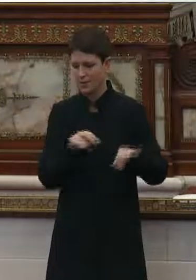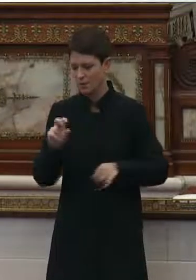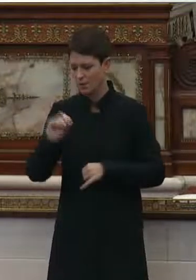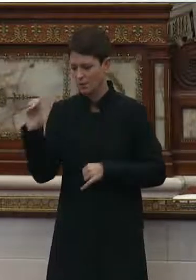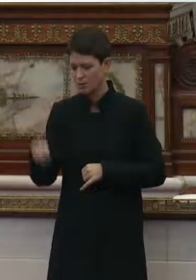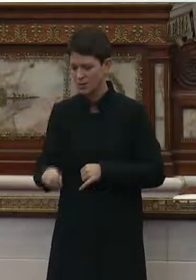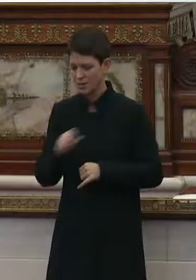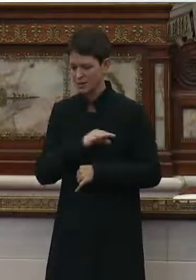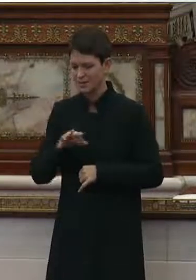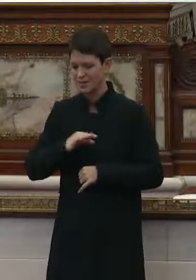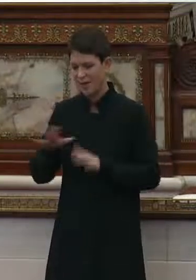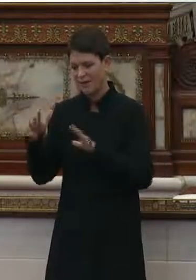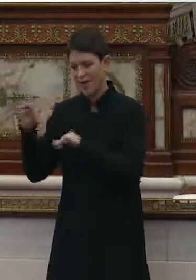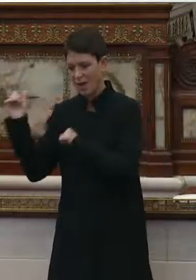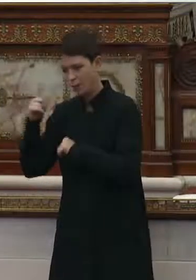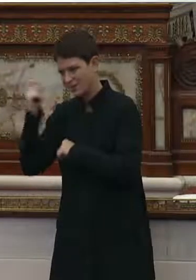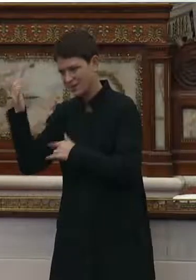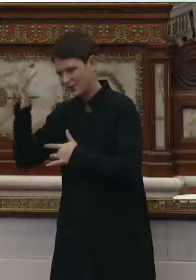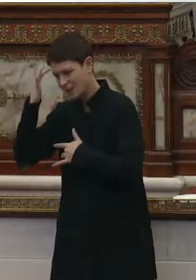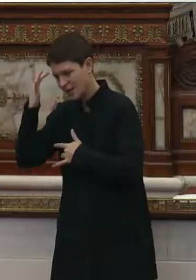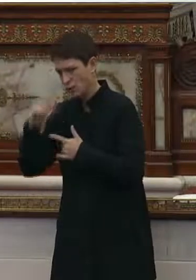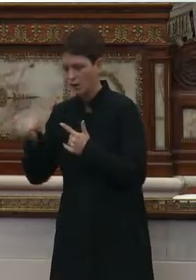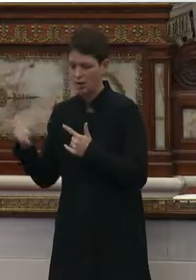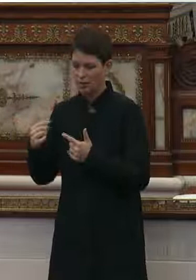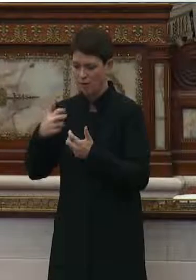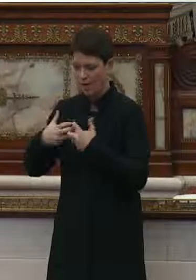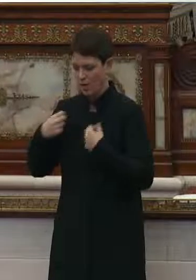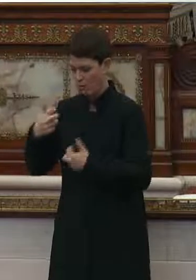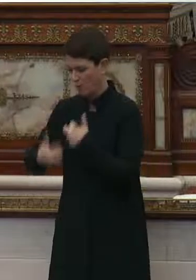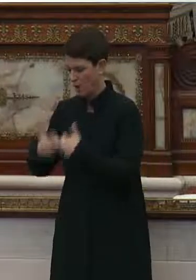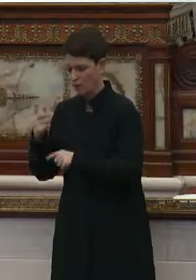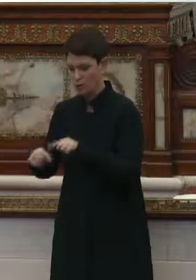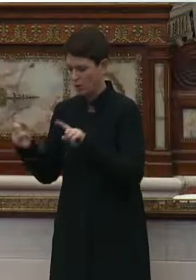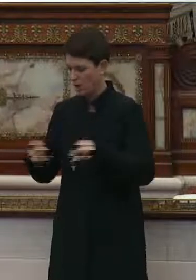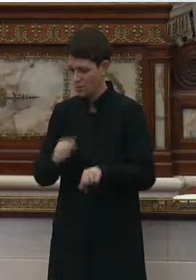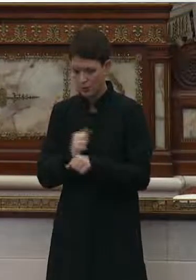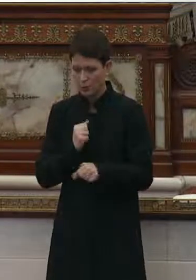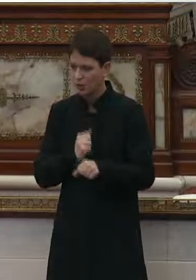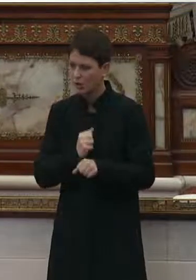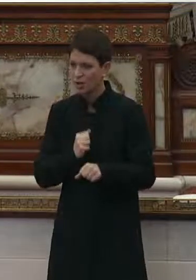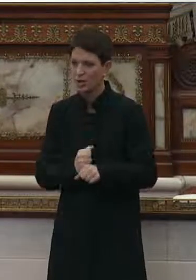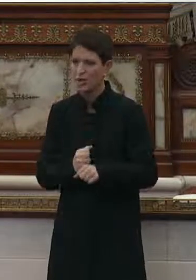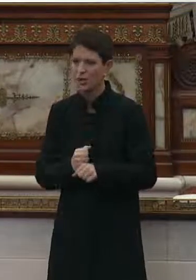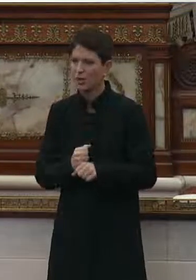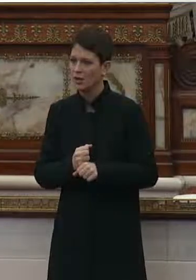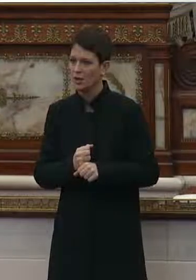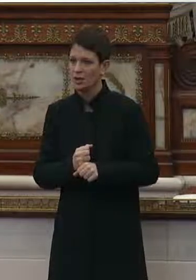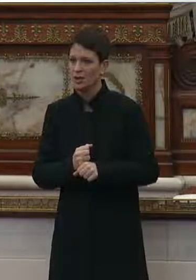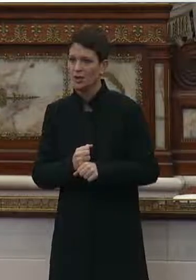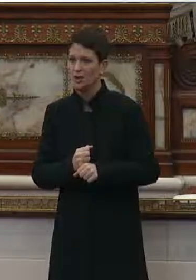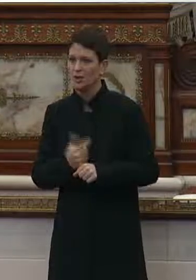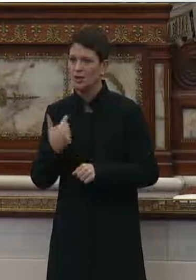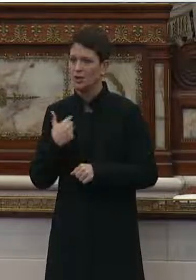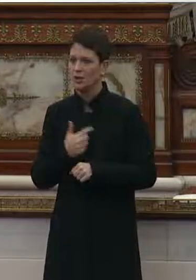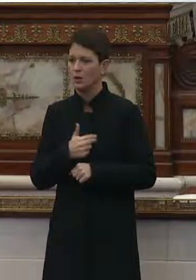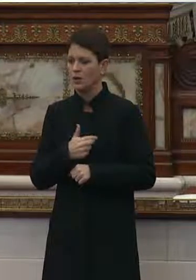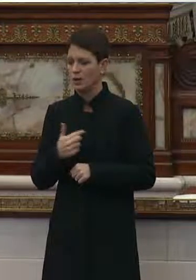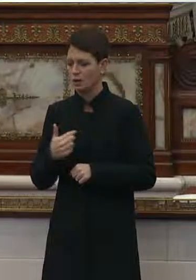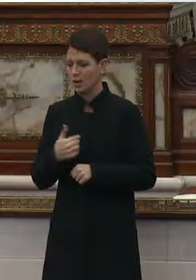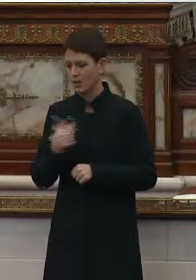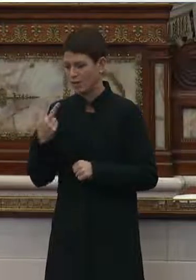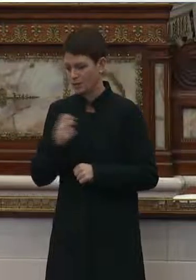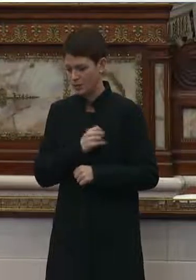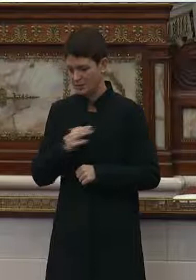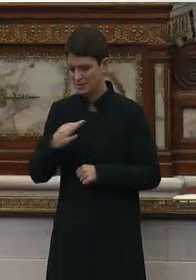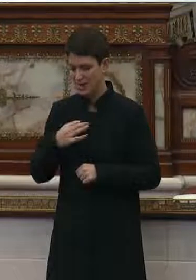staff were out because they were sick or they had underlying health conditions and they didn't want to put themselves at risk. So we've got three staff